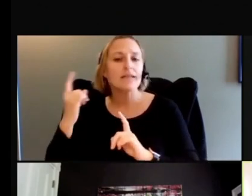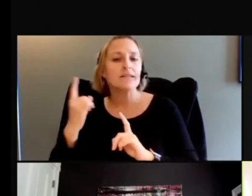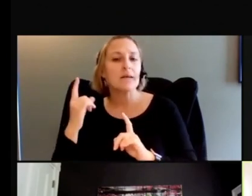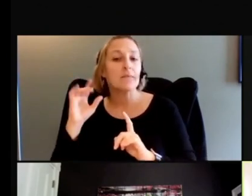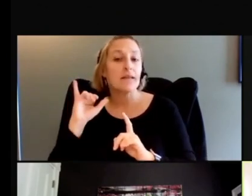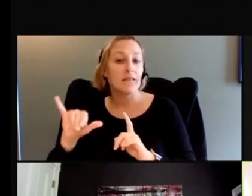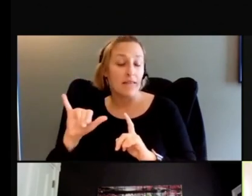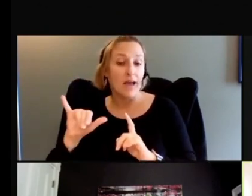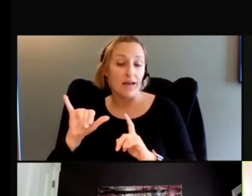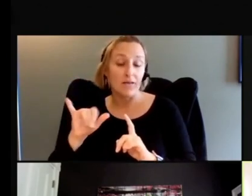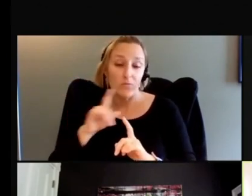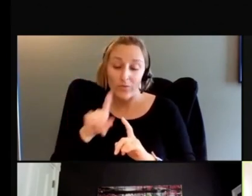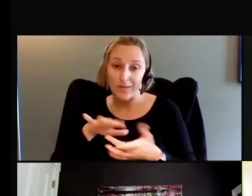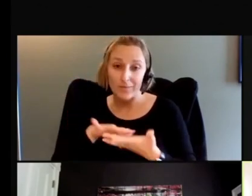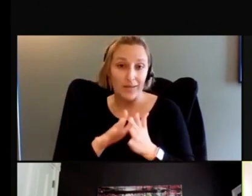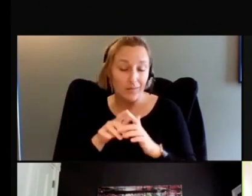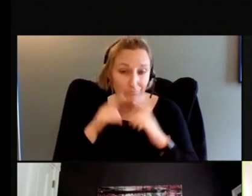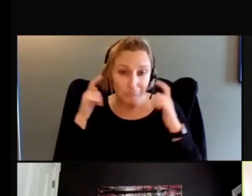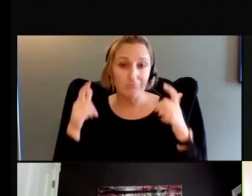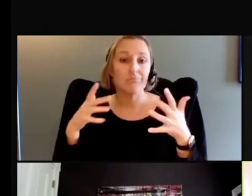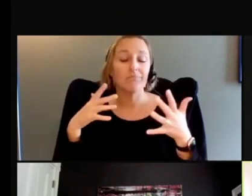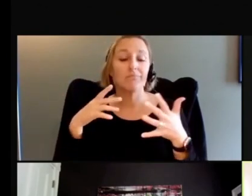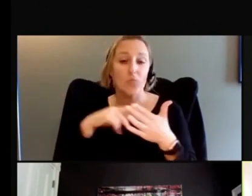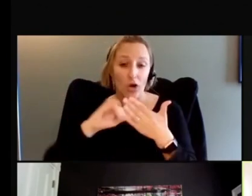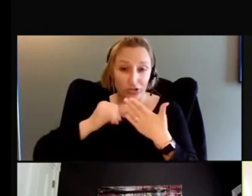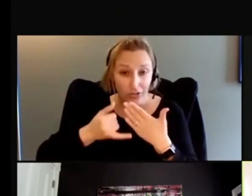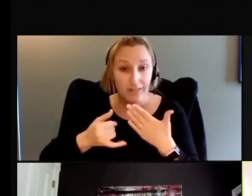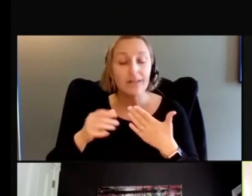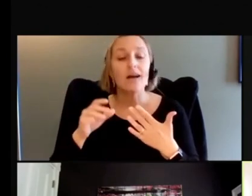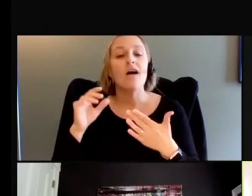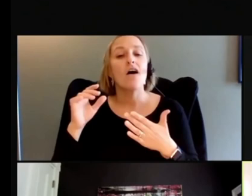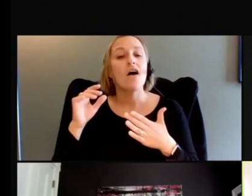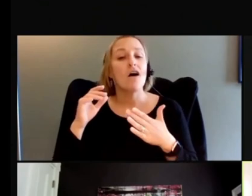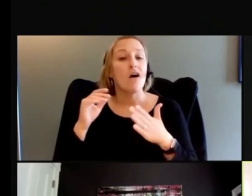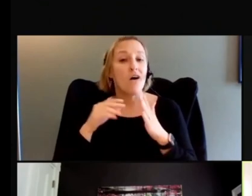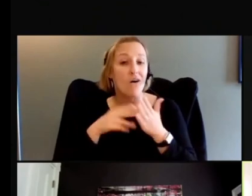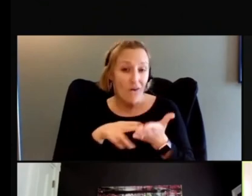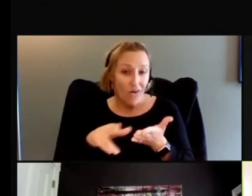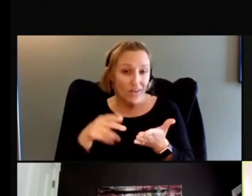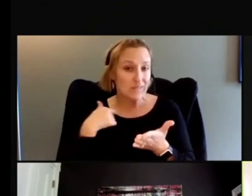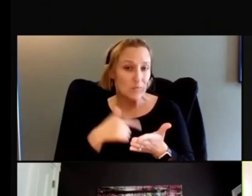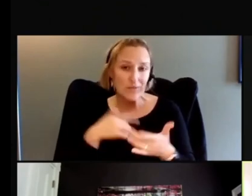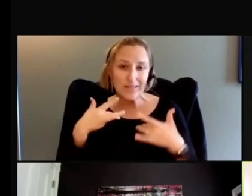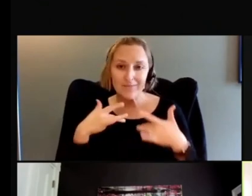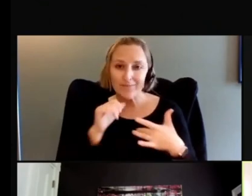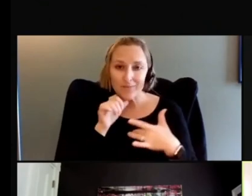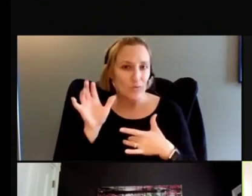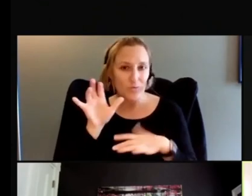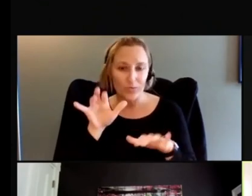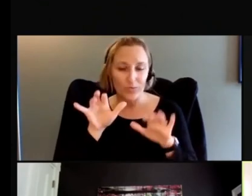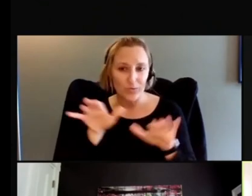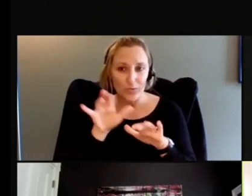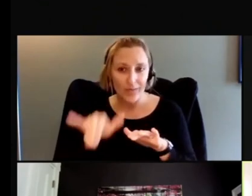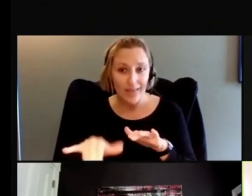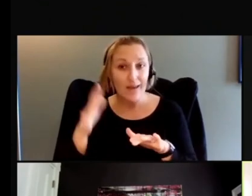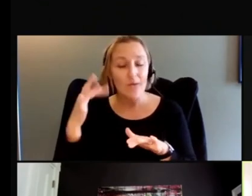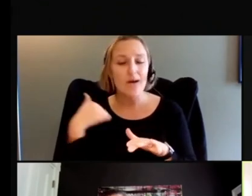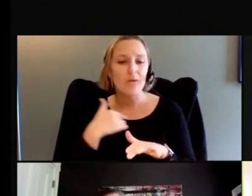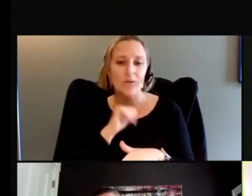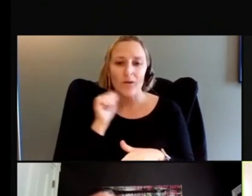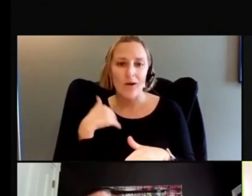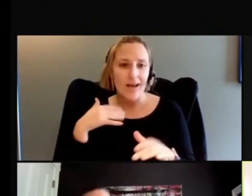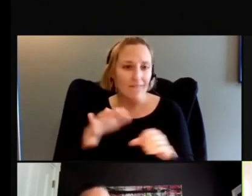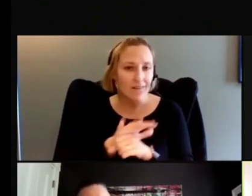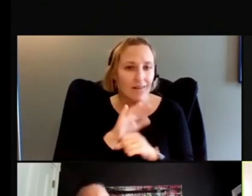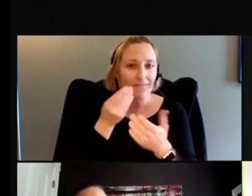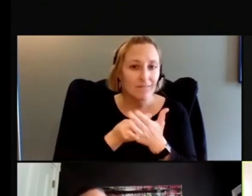being massive. And to be quite honest, often we don't do those types of studies because we just don't have the resources. We don't